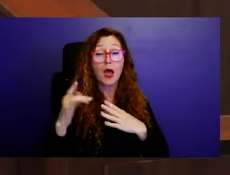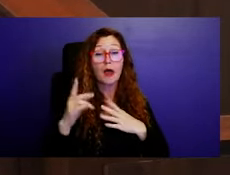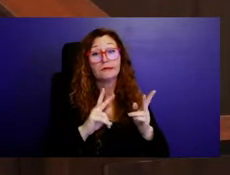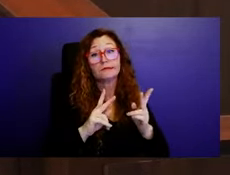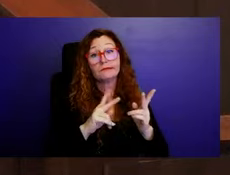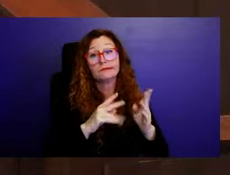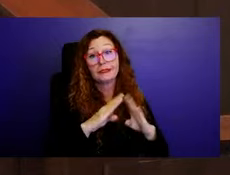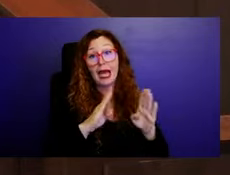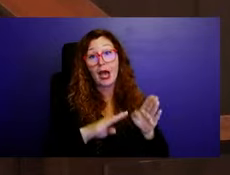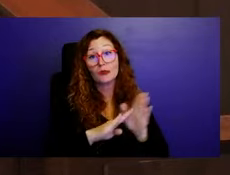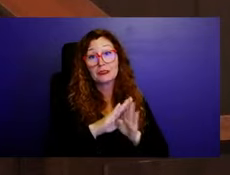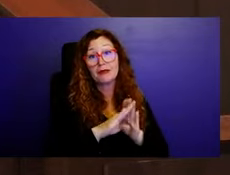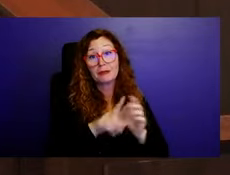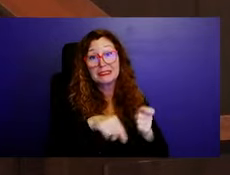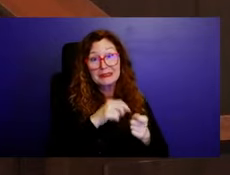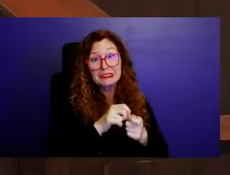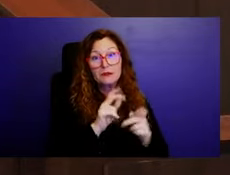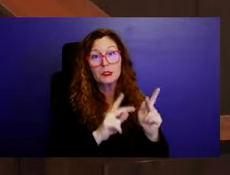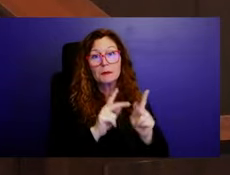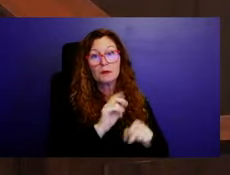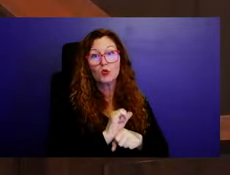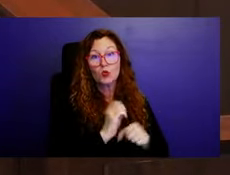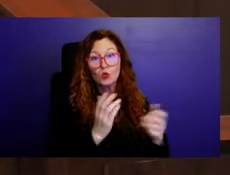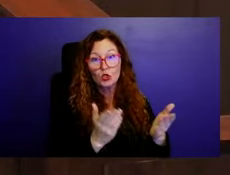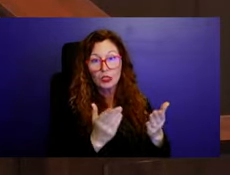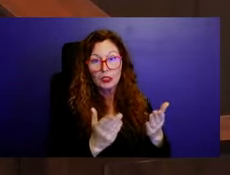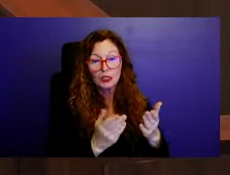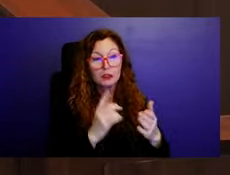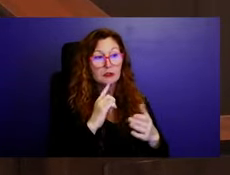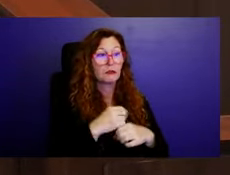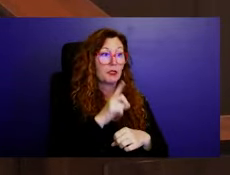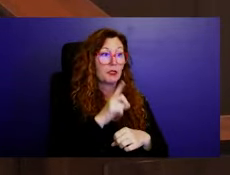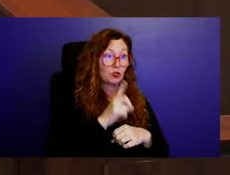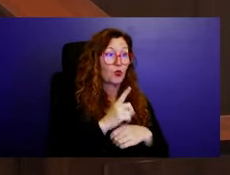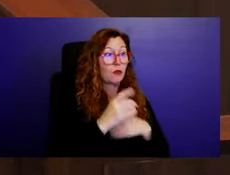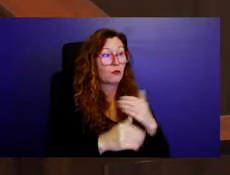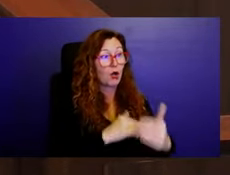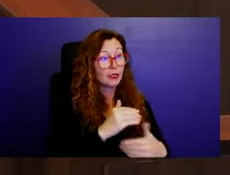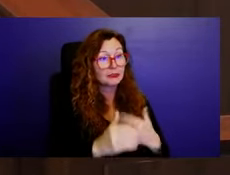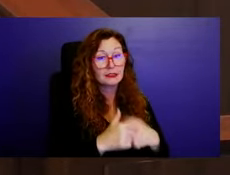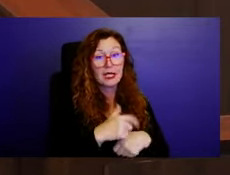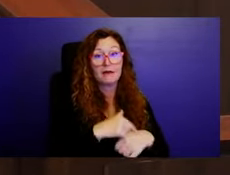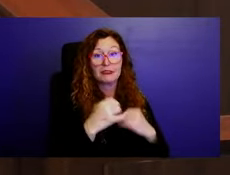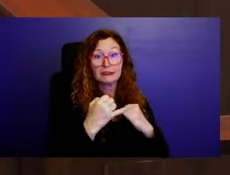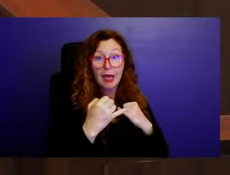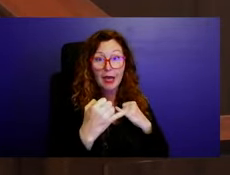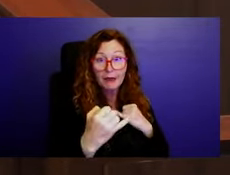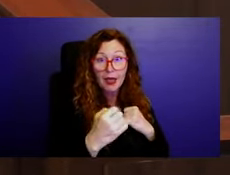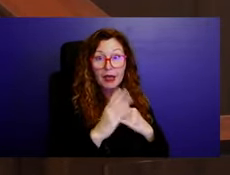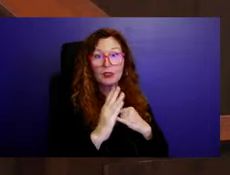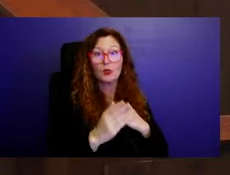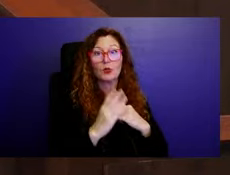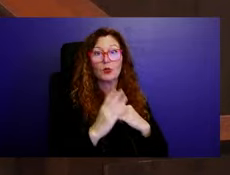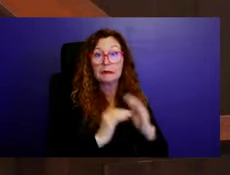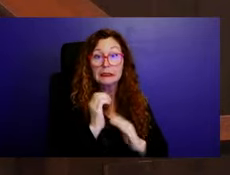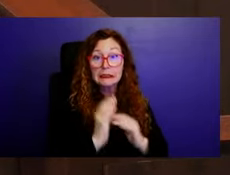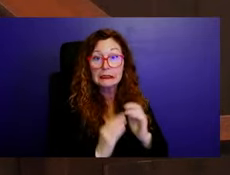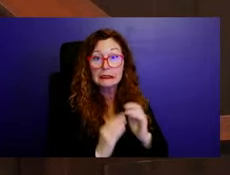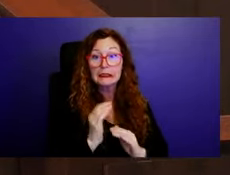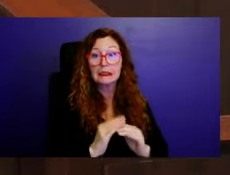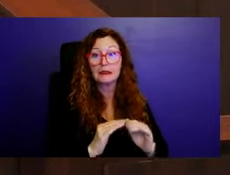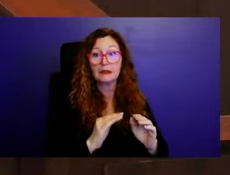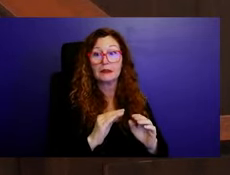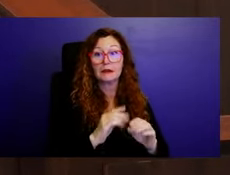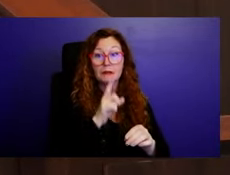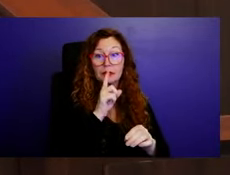um, in terms of the timing of when the units will be brought to market and they will be under construction. We really want to have that, uh, have a very tight, uh,